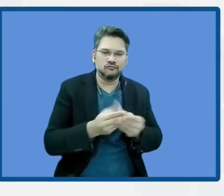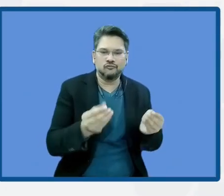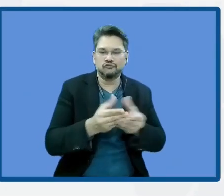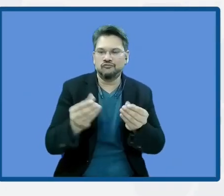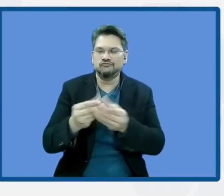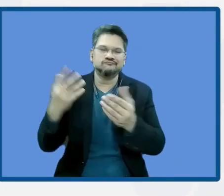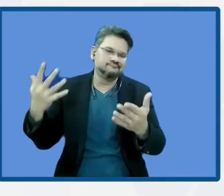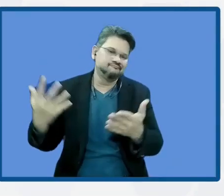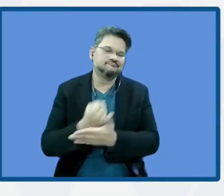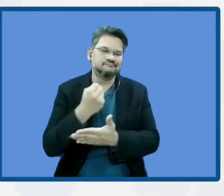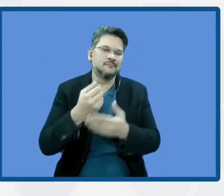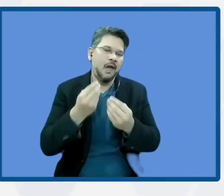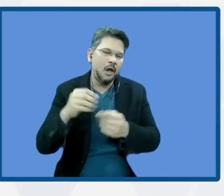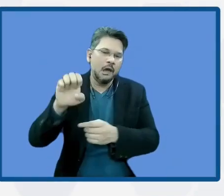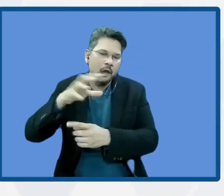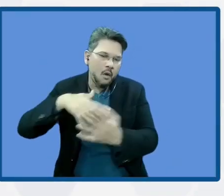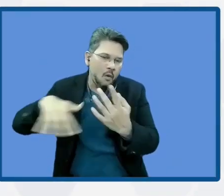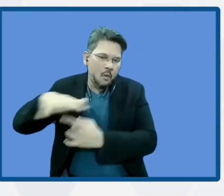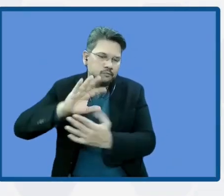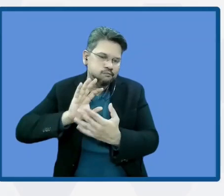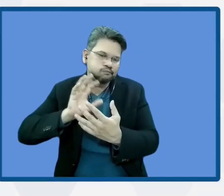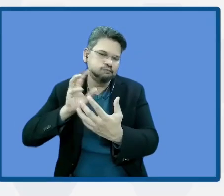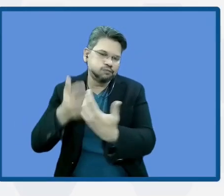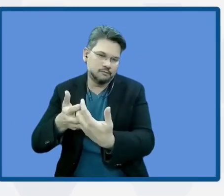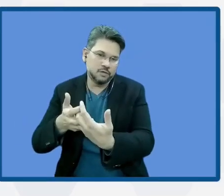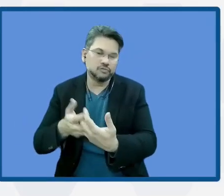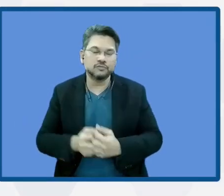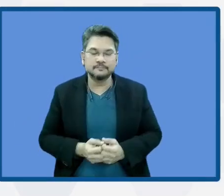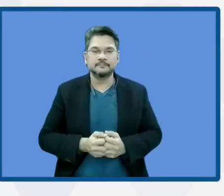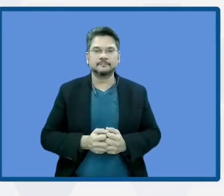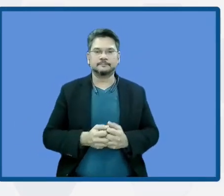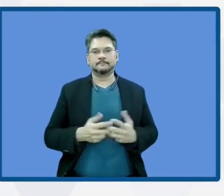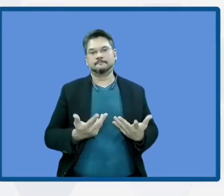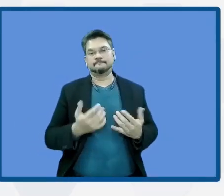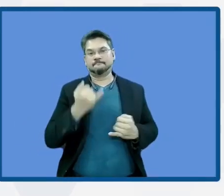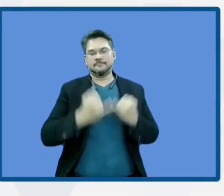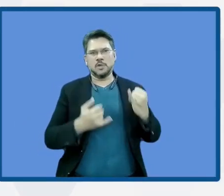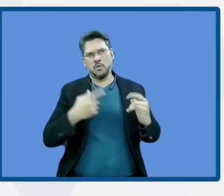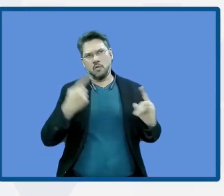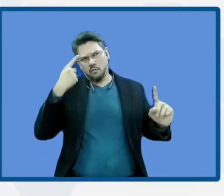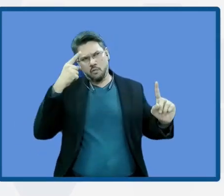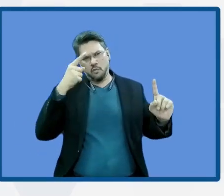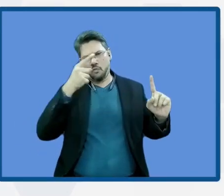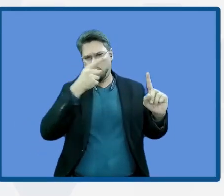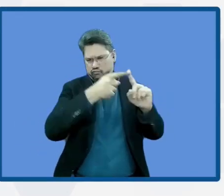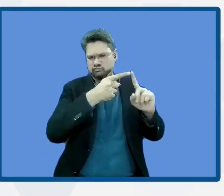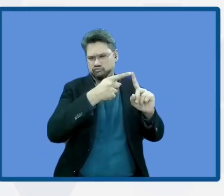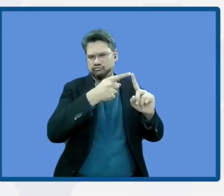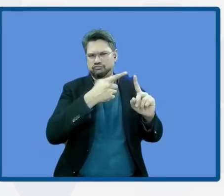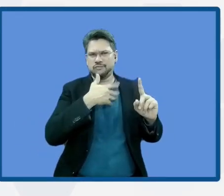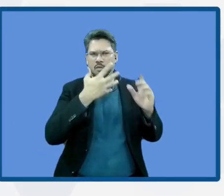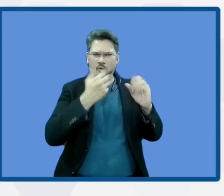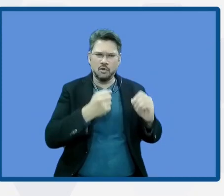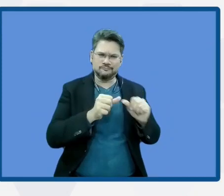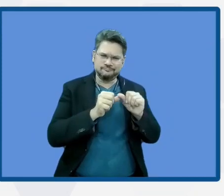Finally, in our goal or trying to reach these sustainable objectives, we need to notice